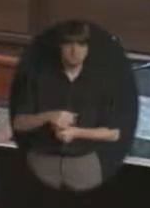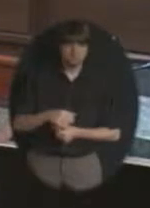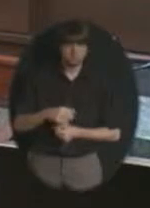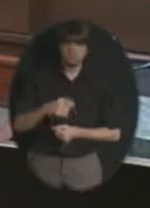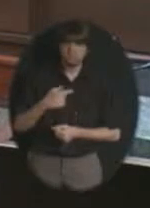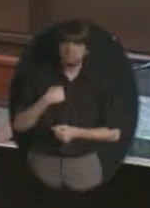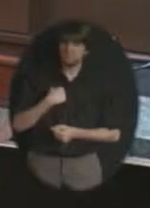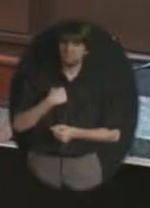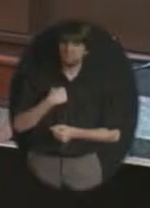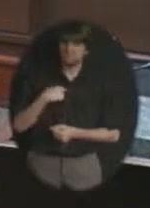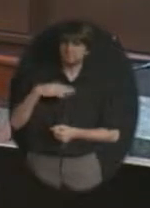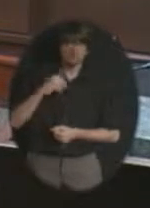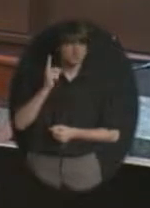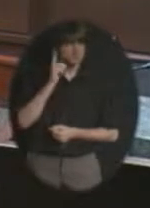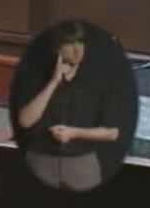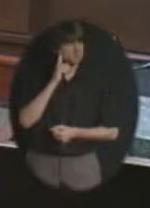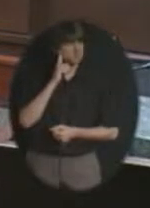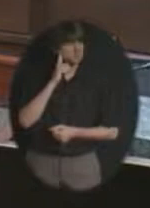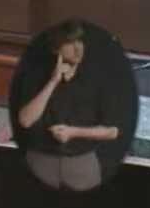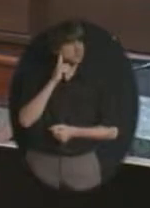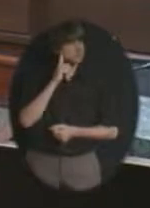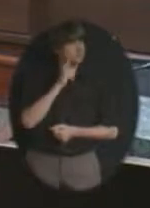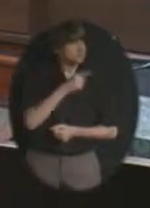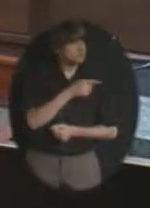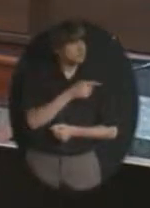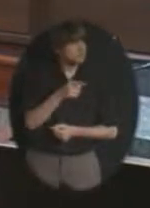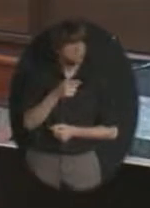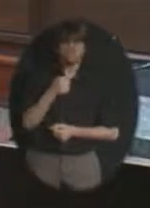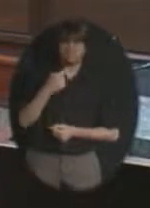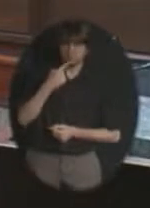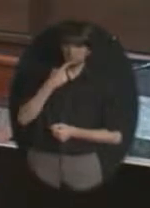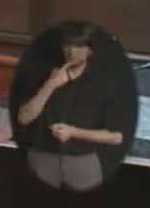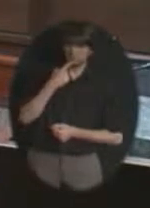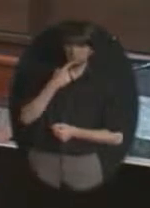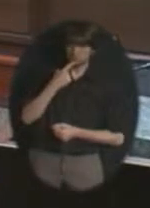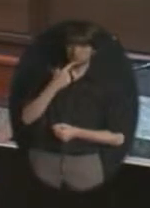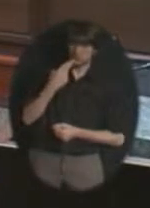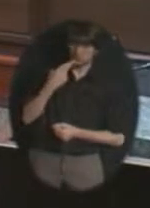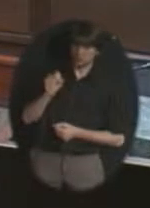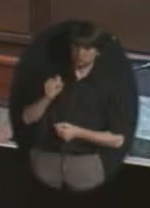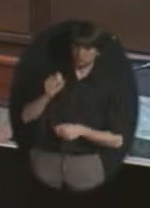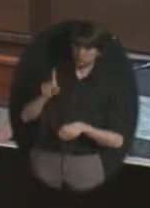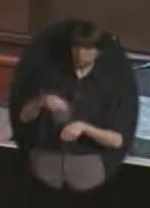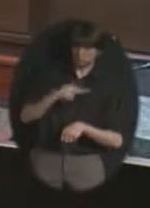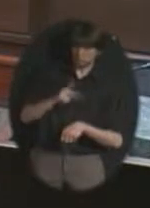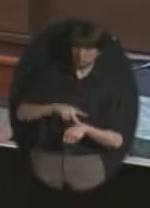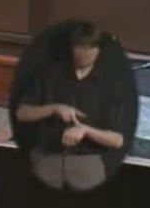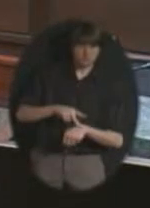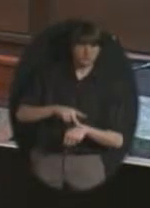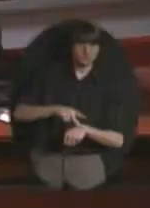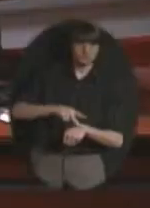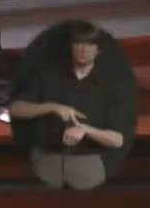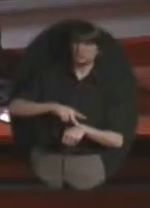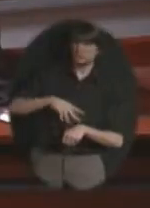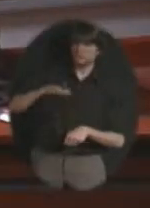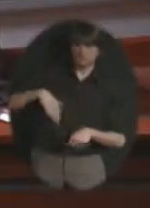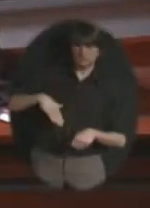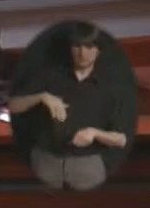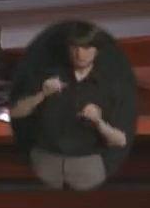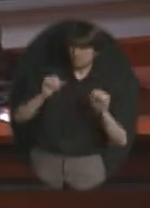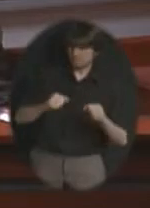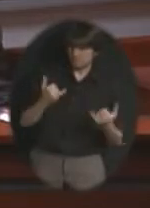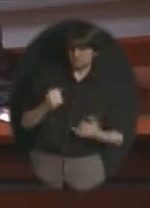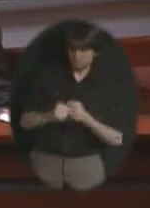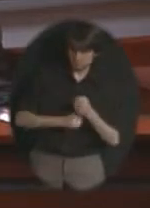response to her yeah something we look into in terms of with our high school principals it would not be possible yet this year right unfortunately but we can certainly